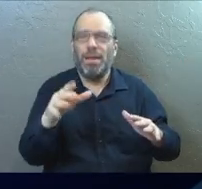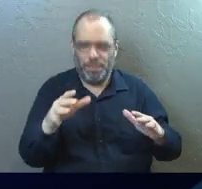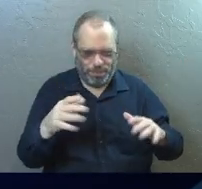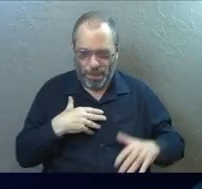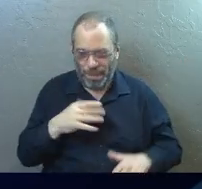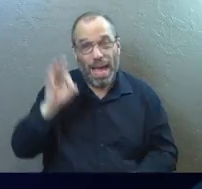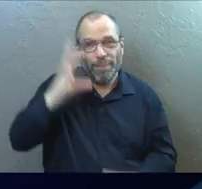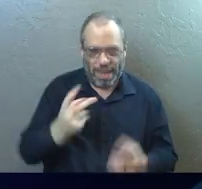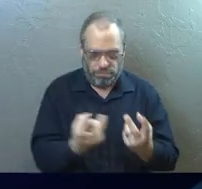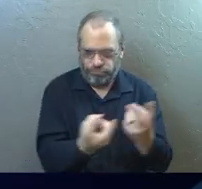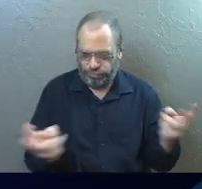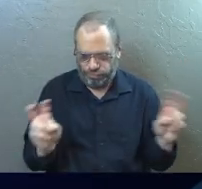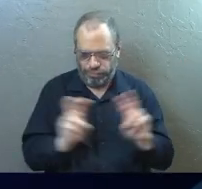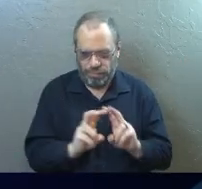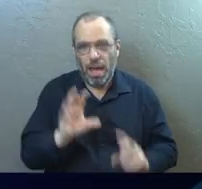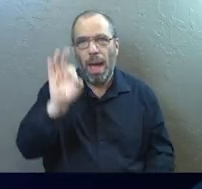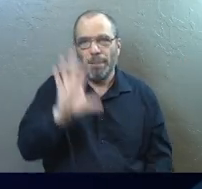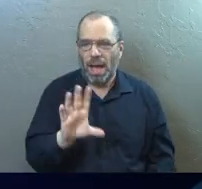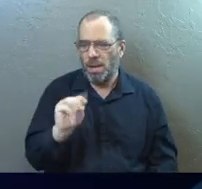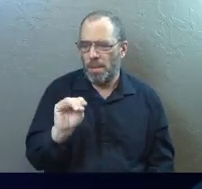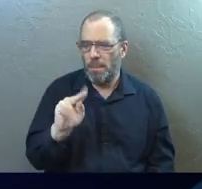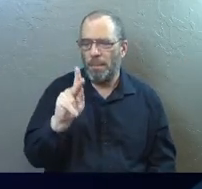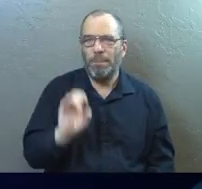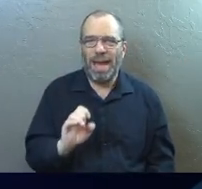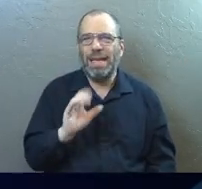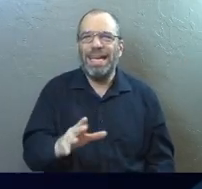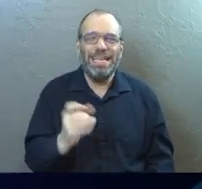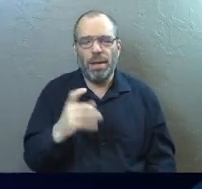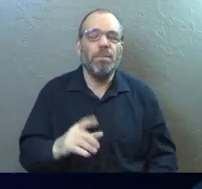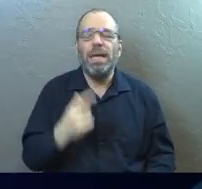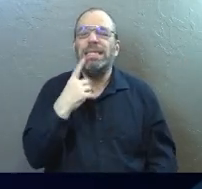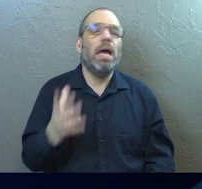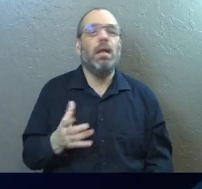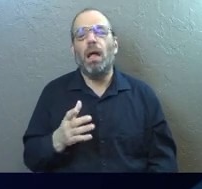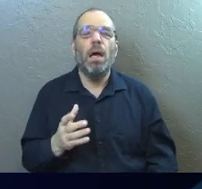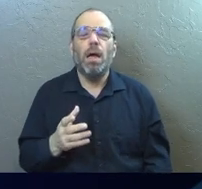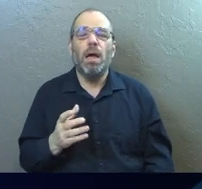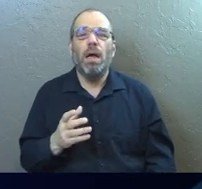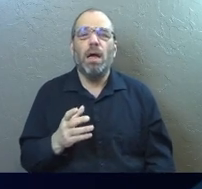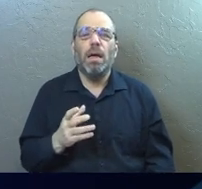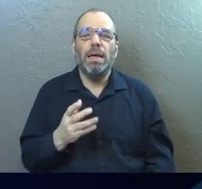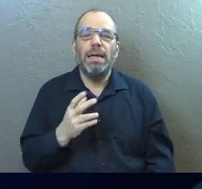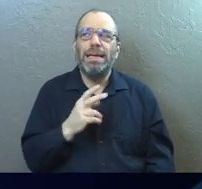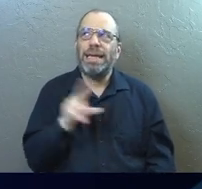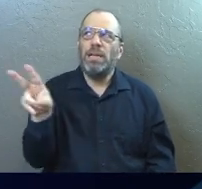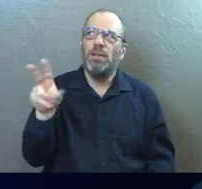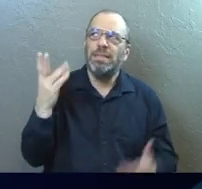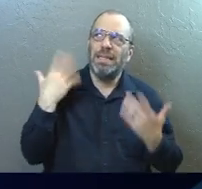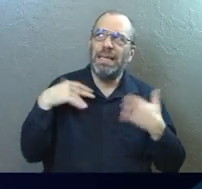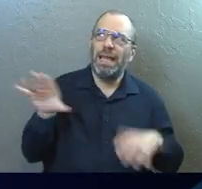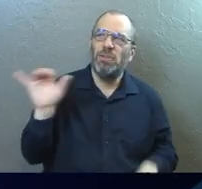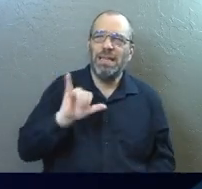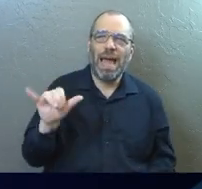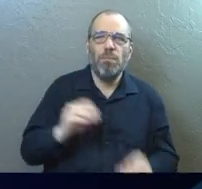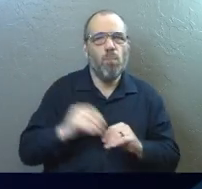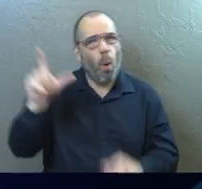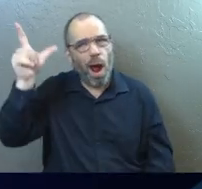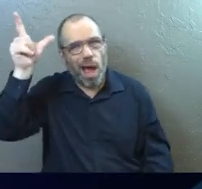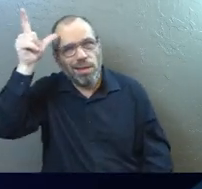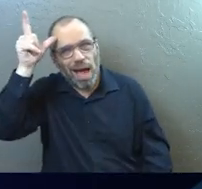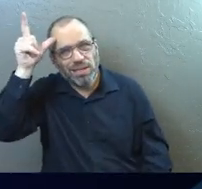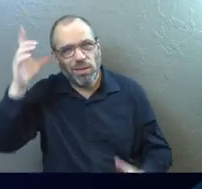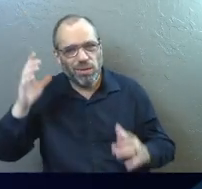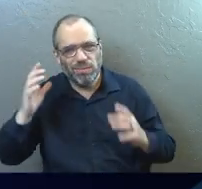were together as pastors, Pastor Mike Keybone, this is one of his insights. He kind of sees the angels as more logical